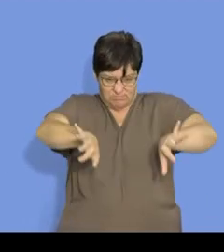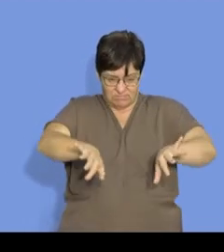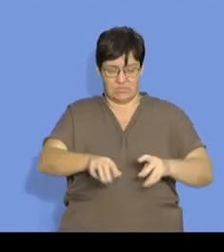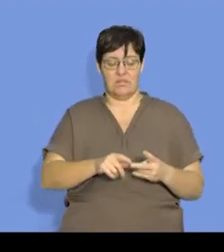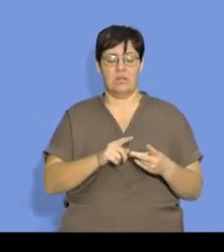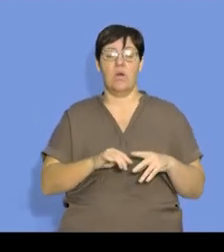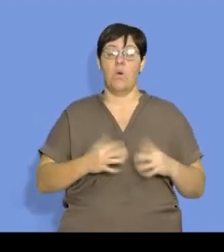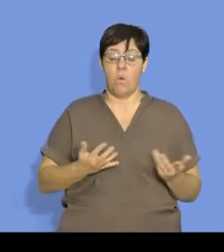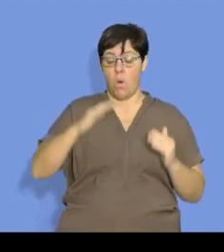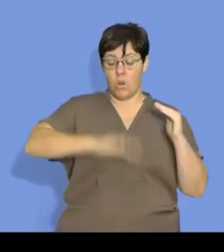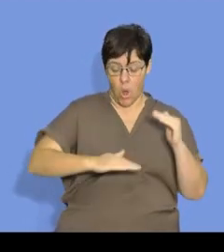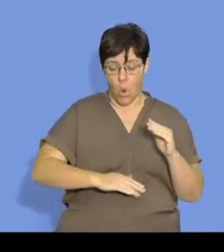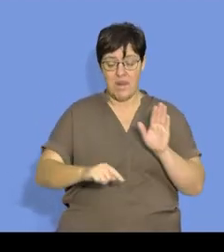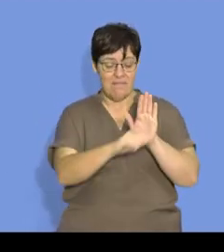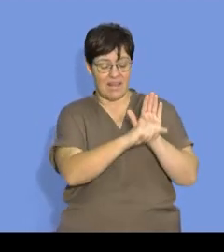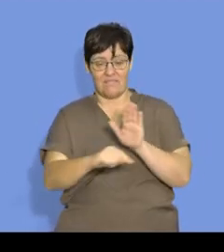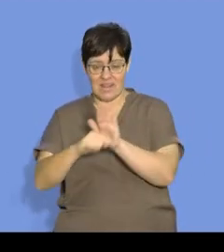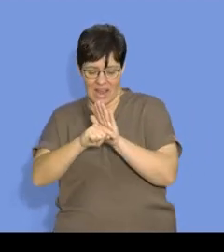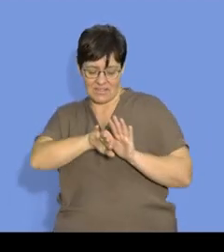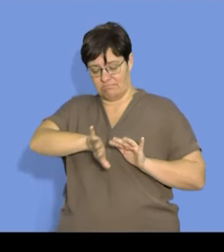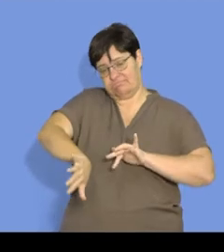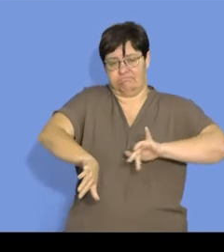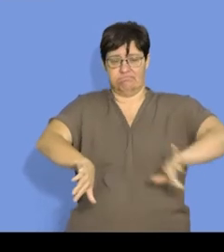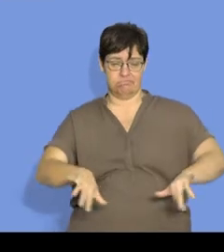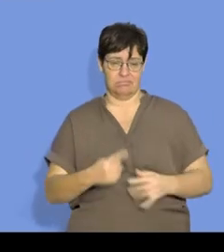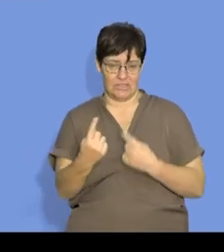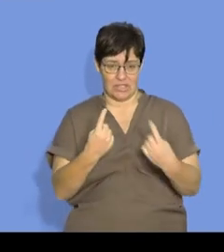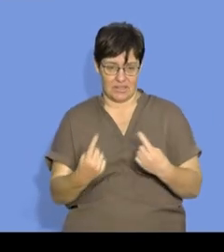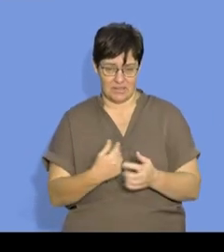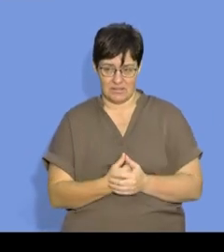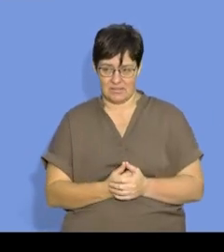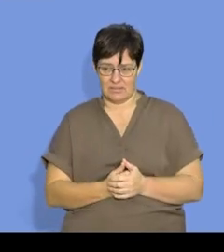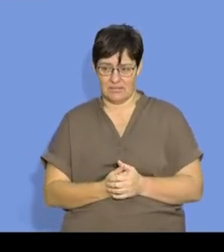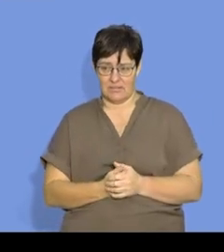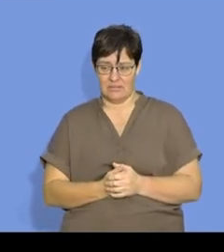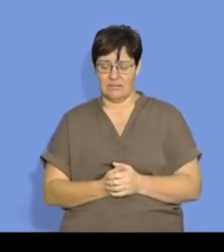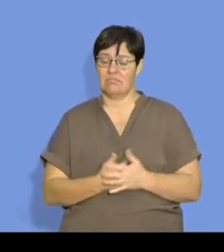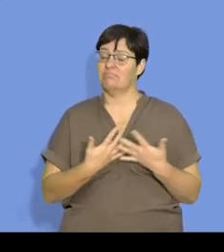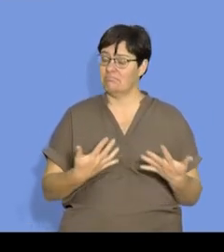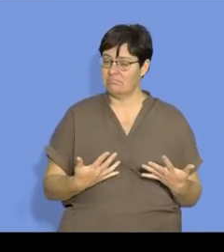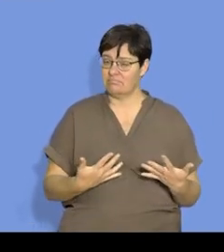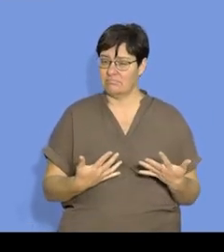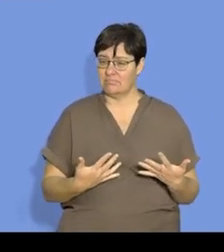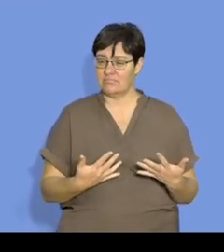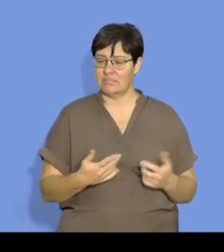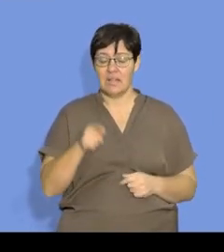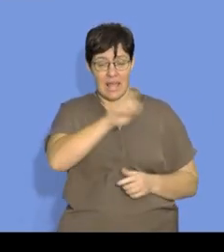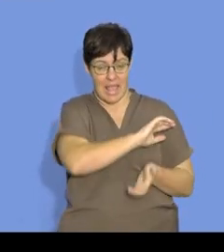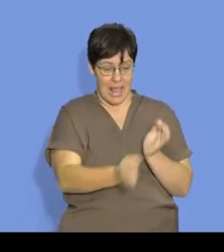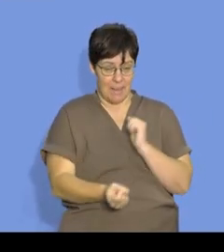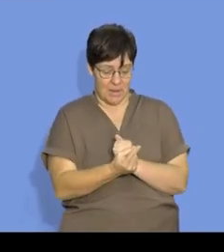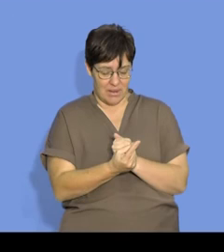positive will repel each other. Too low, the negative and the negative will repel each other. But if